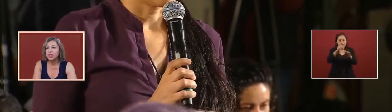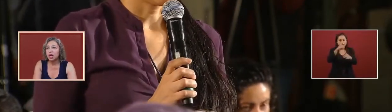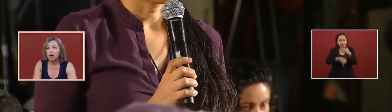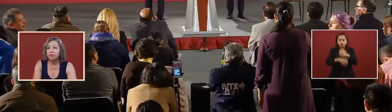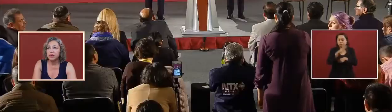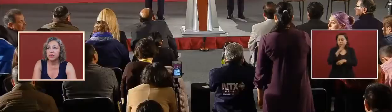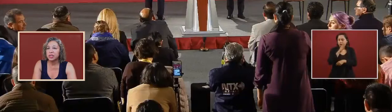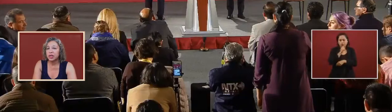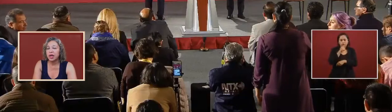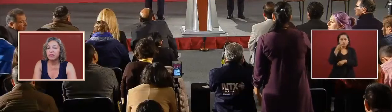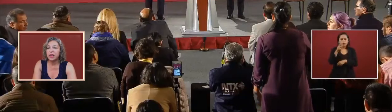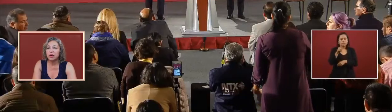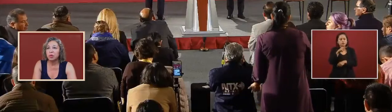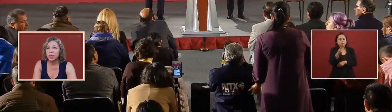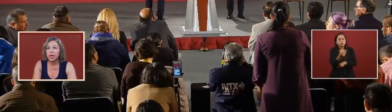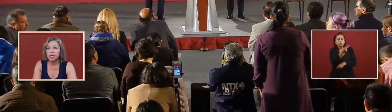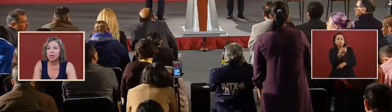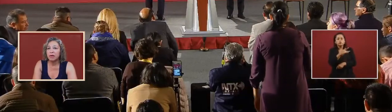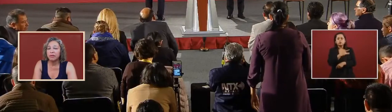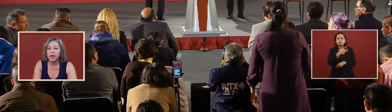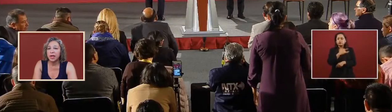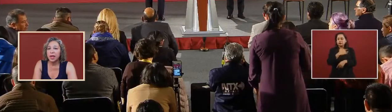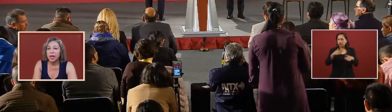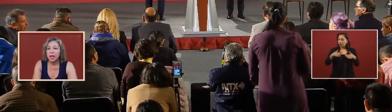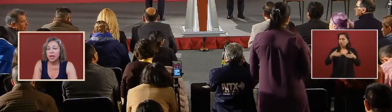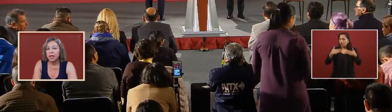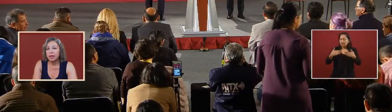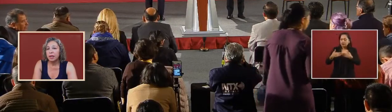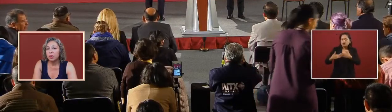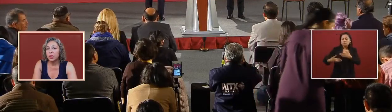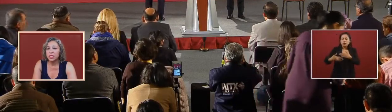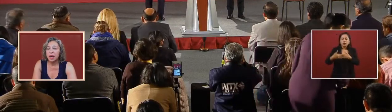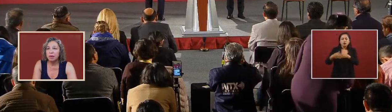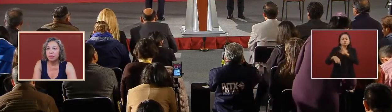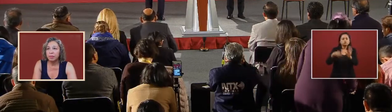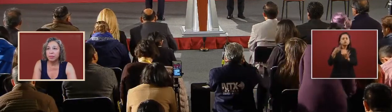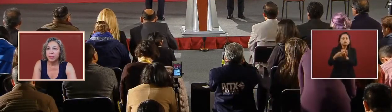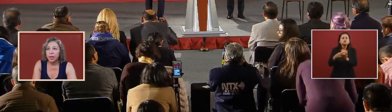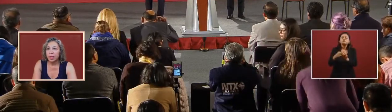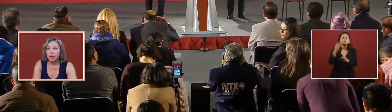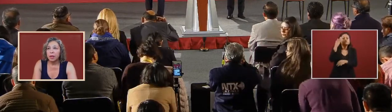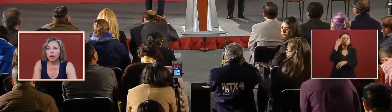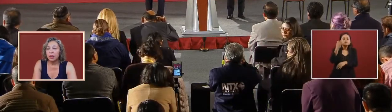how much confidence do you have that it will be clarified and in what time